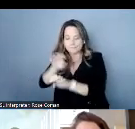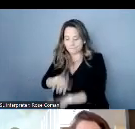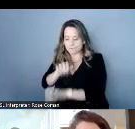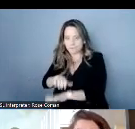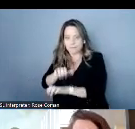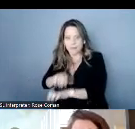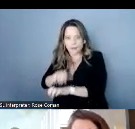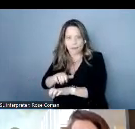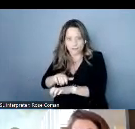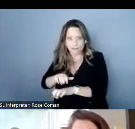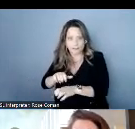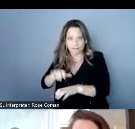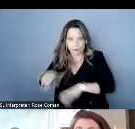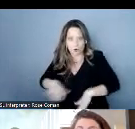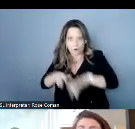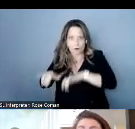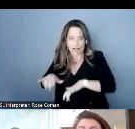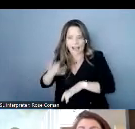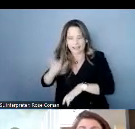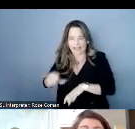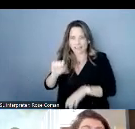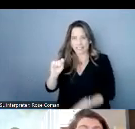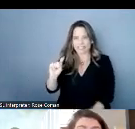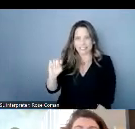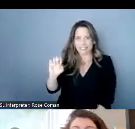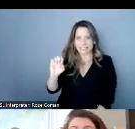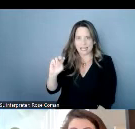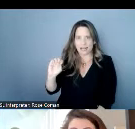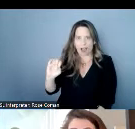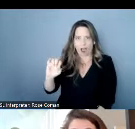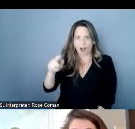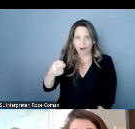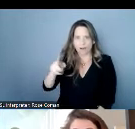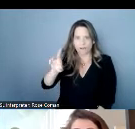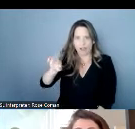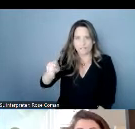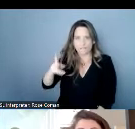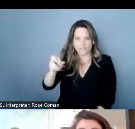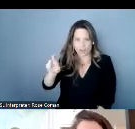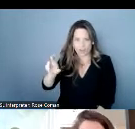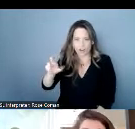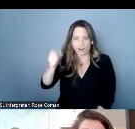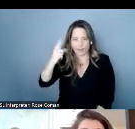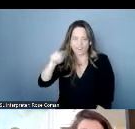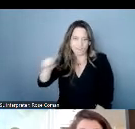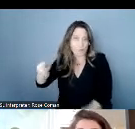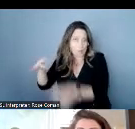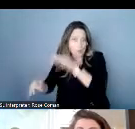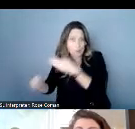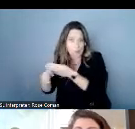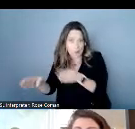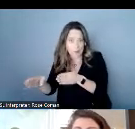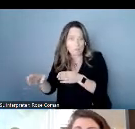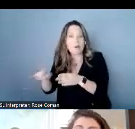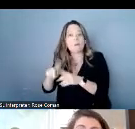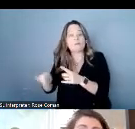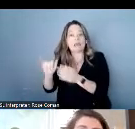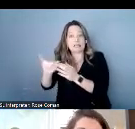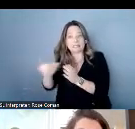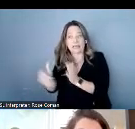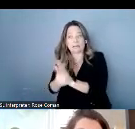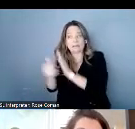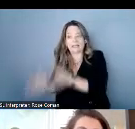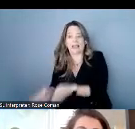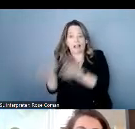they're a stenographer but instead of providing courtroom access stenographers in this case provide